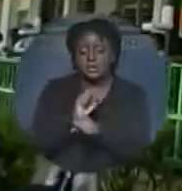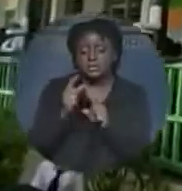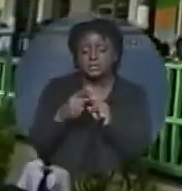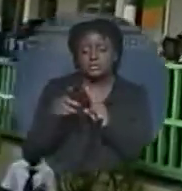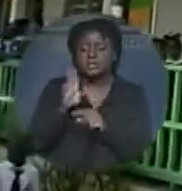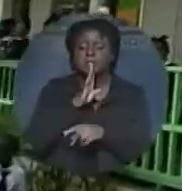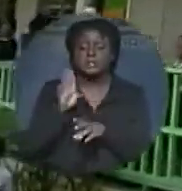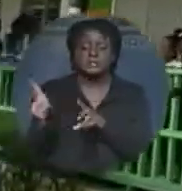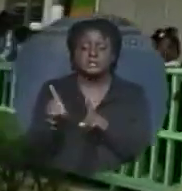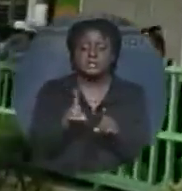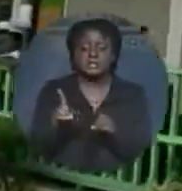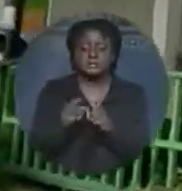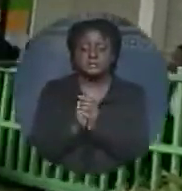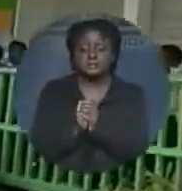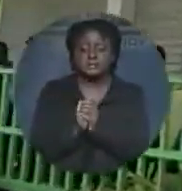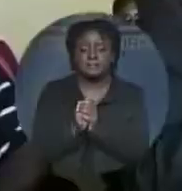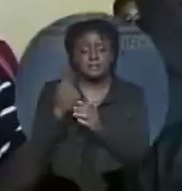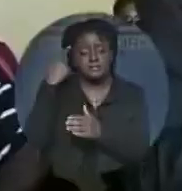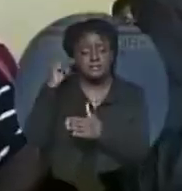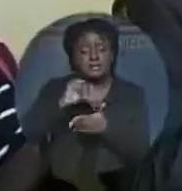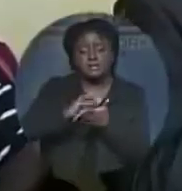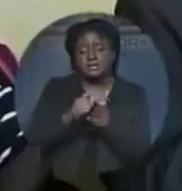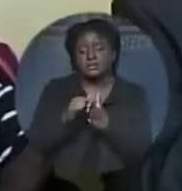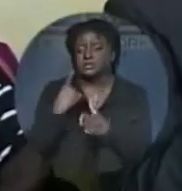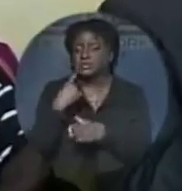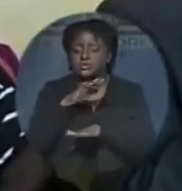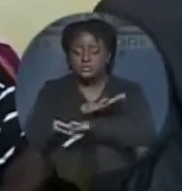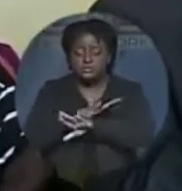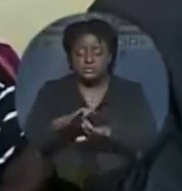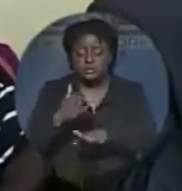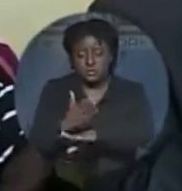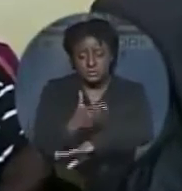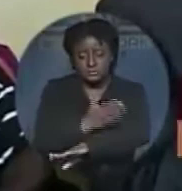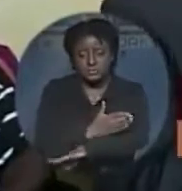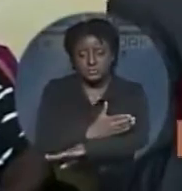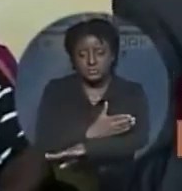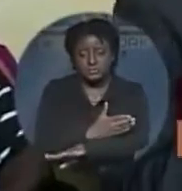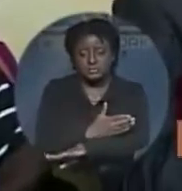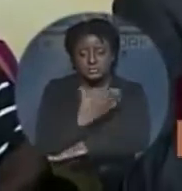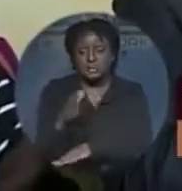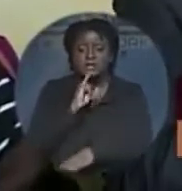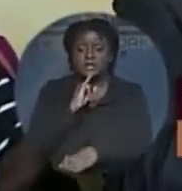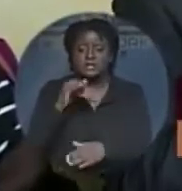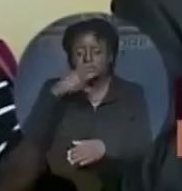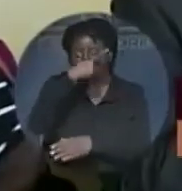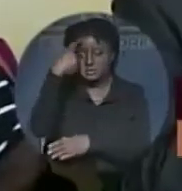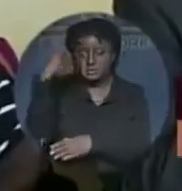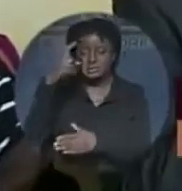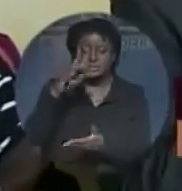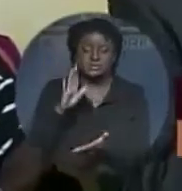not improve, there is summer school, and there is repeating.